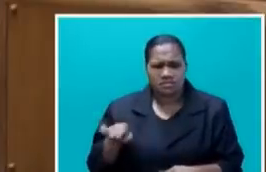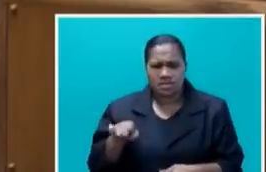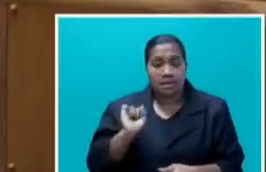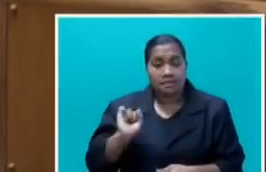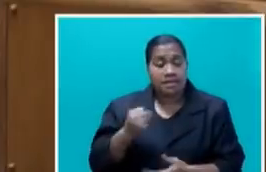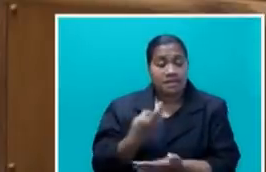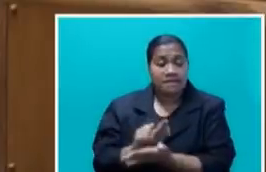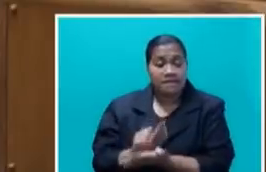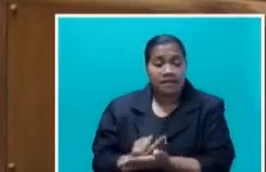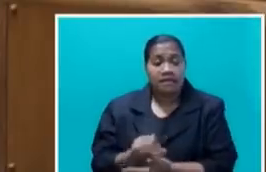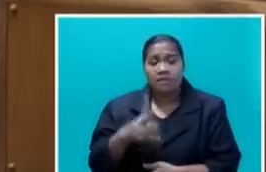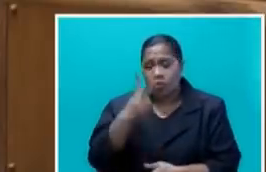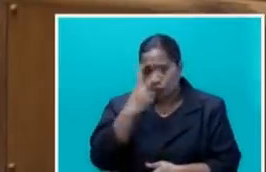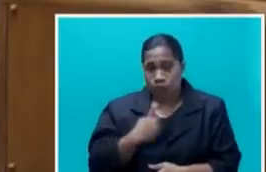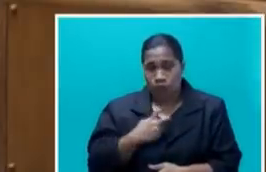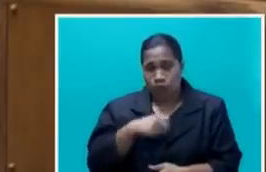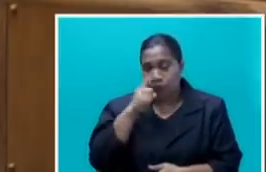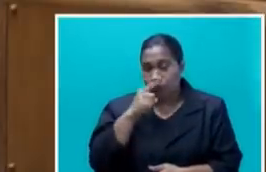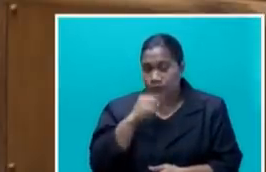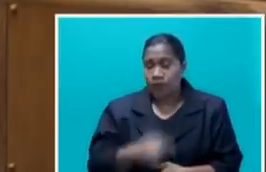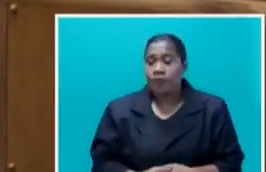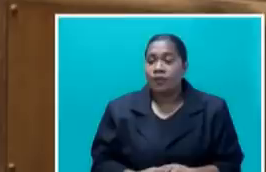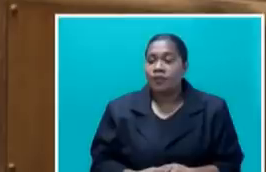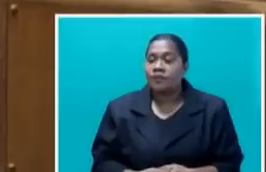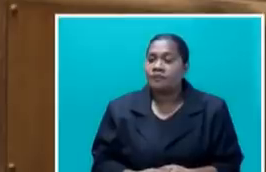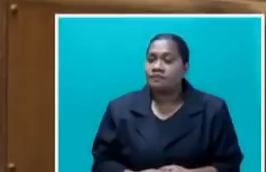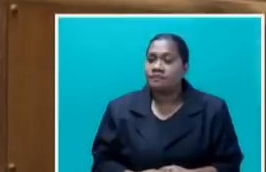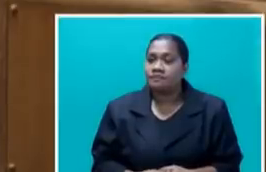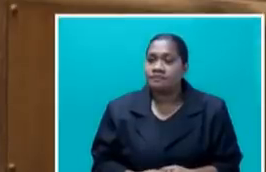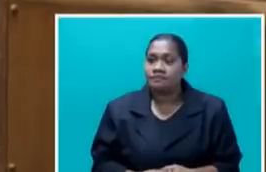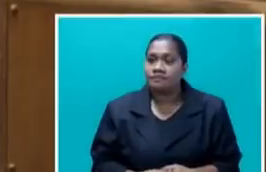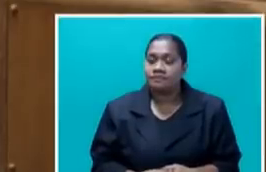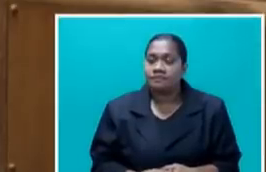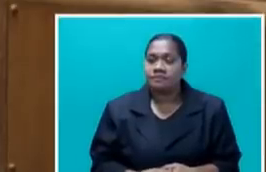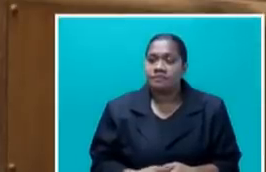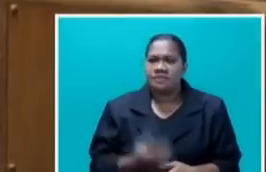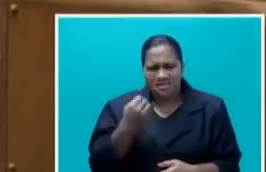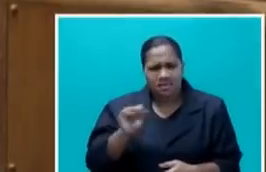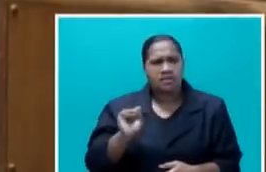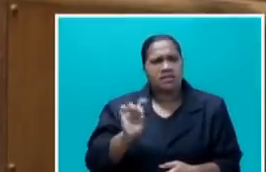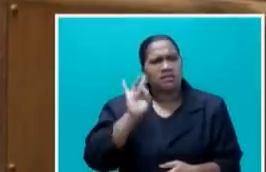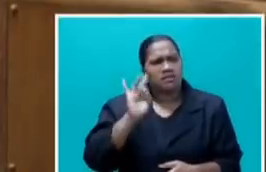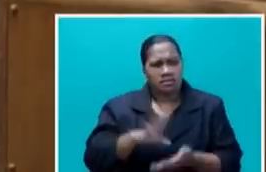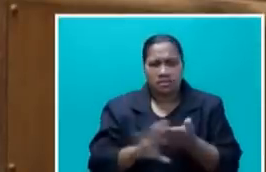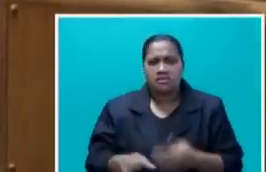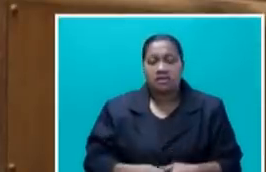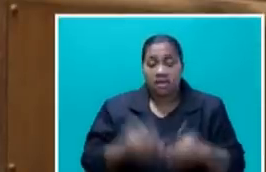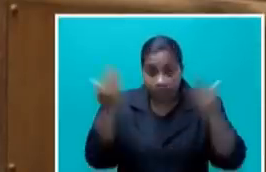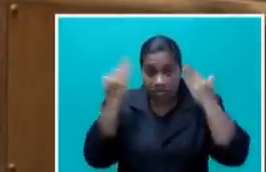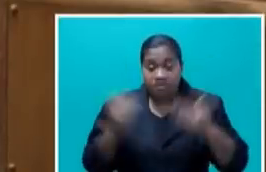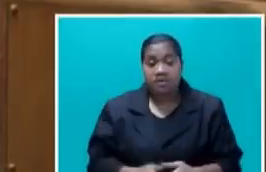fare for the oldest Honourable Speaker is still at Point of order, Mr. Speaker. Mr. Speaker, point of order?